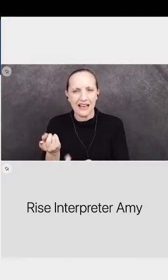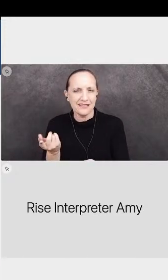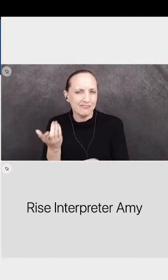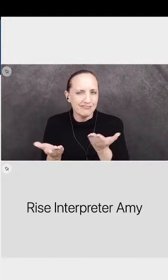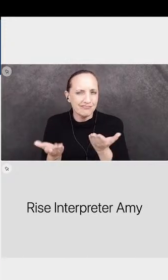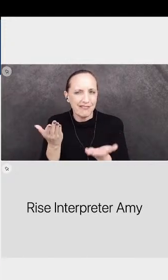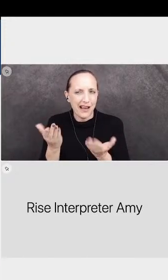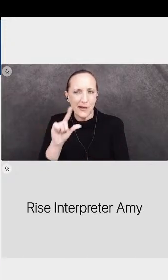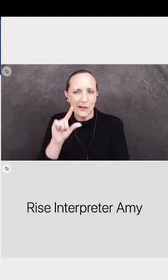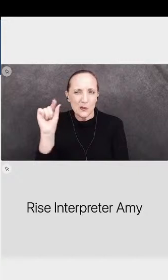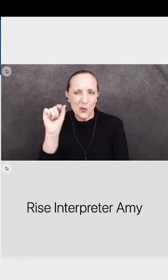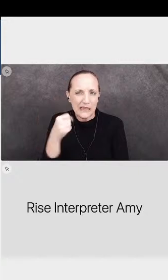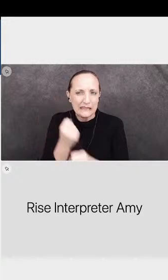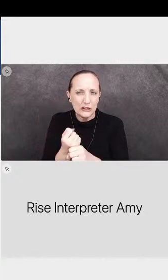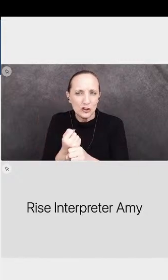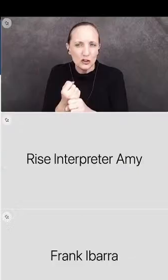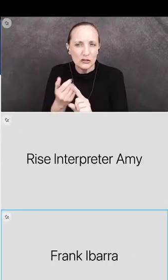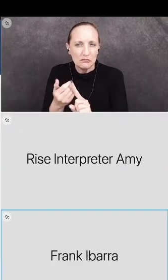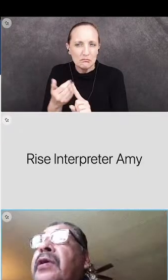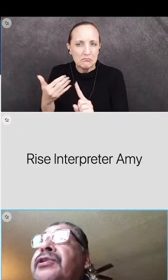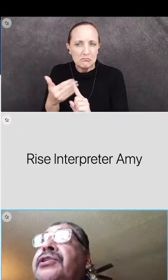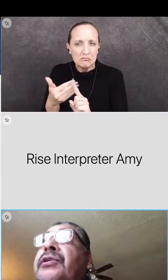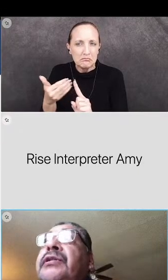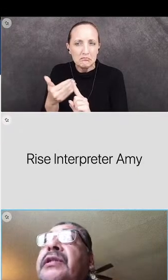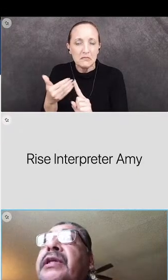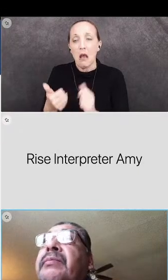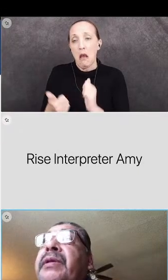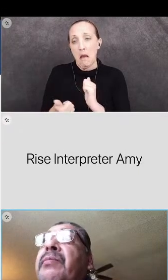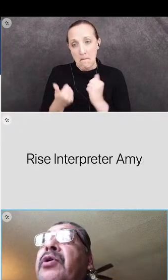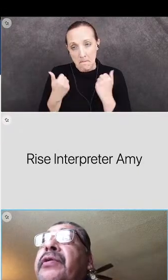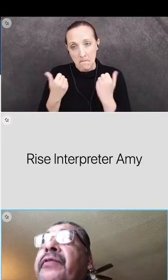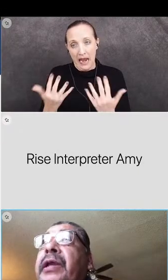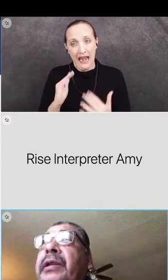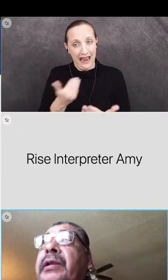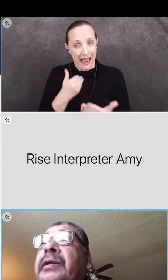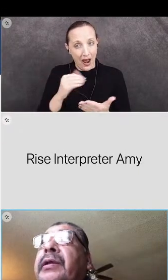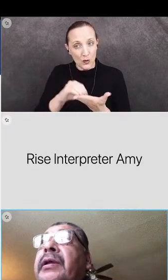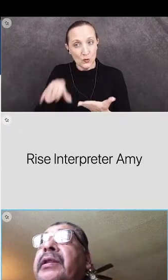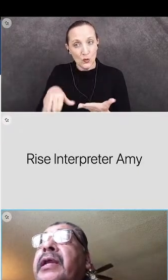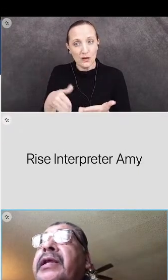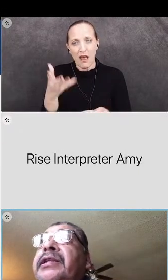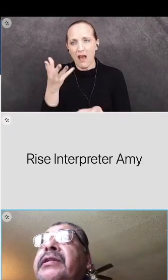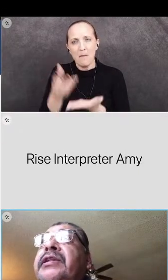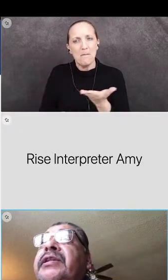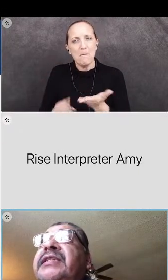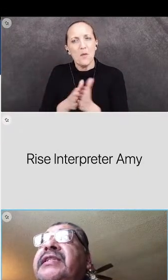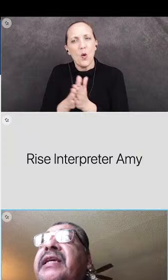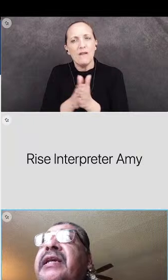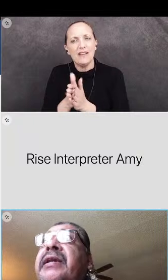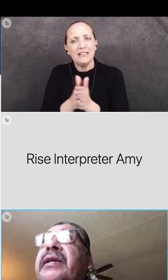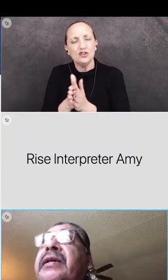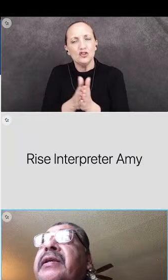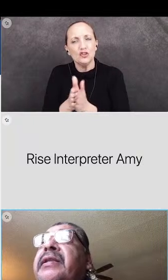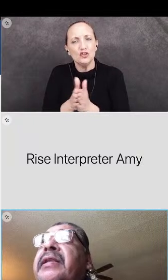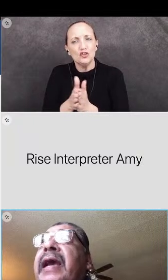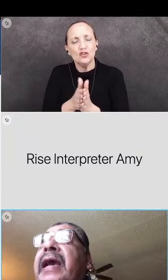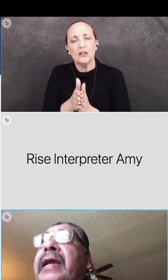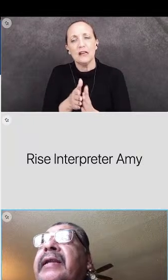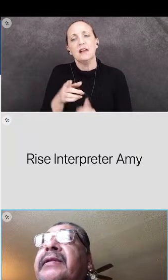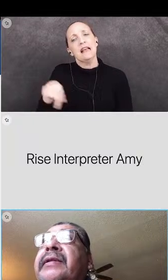say maybe 20 years, many of our students need to be motivated. They need to see